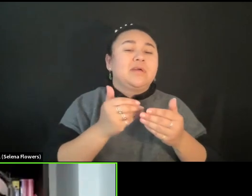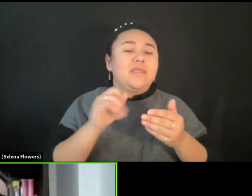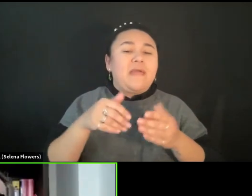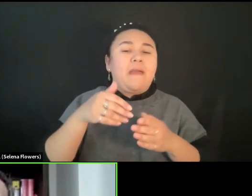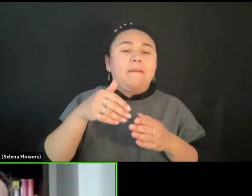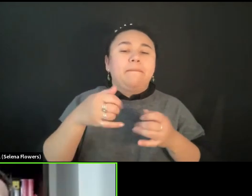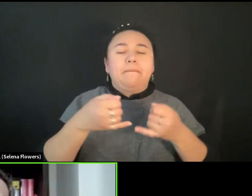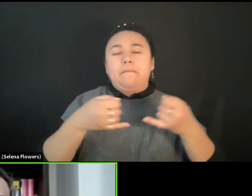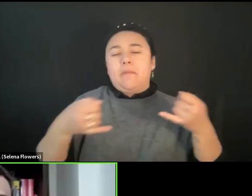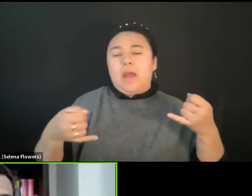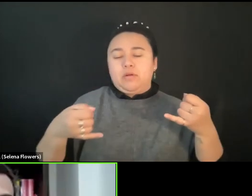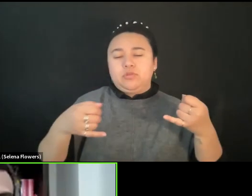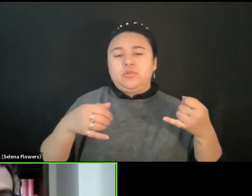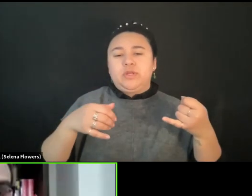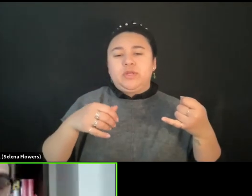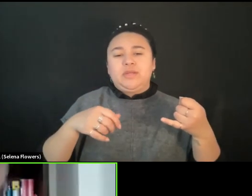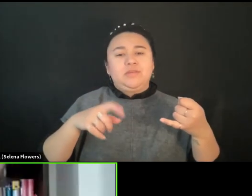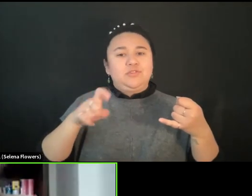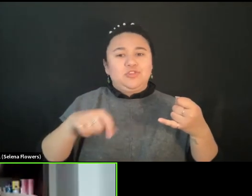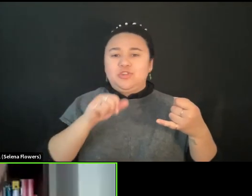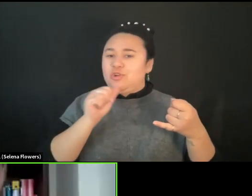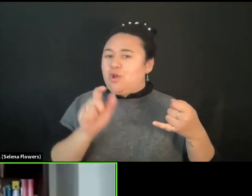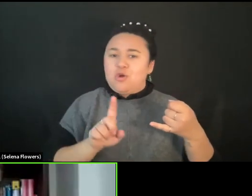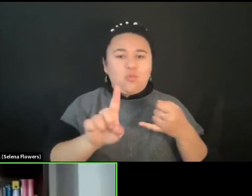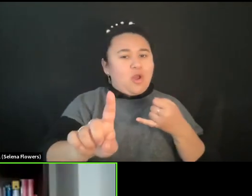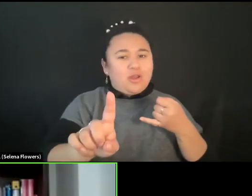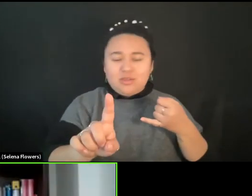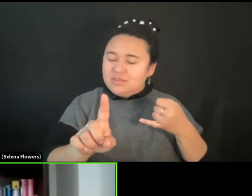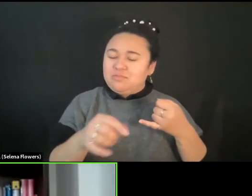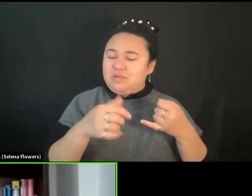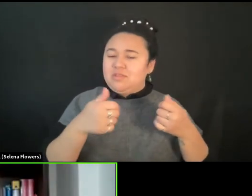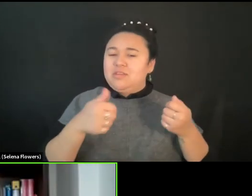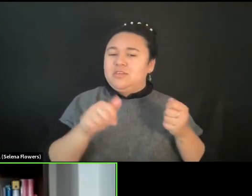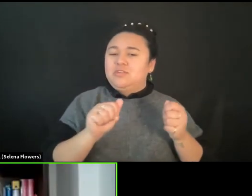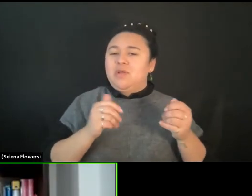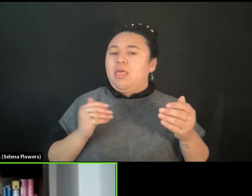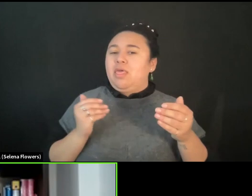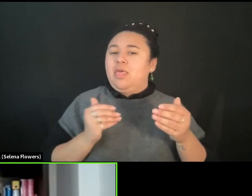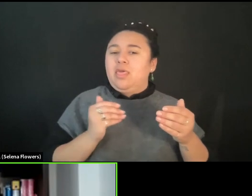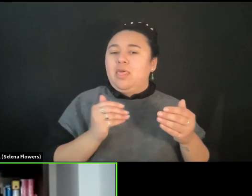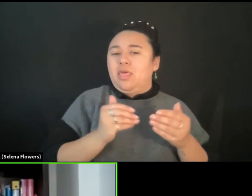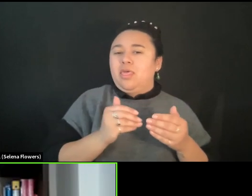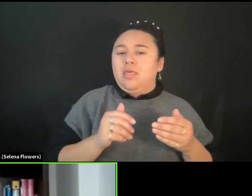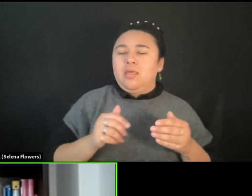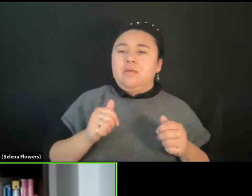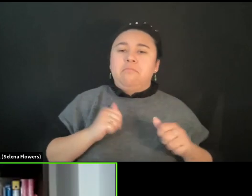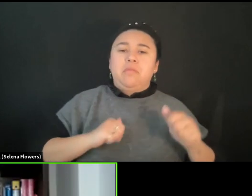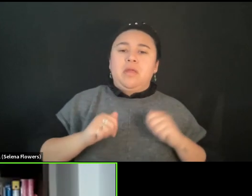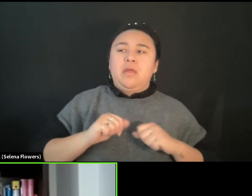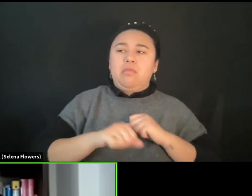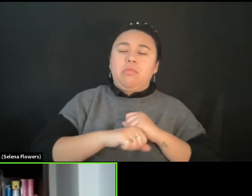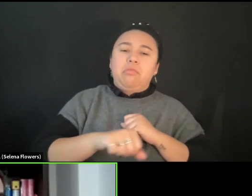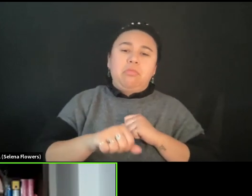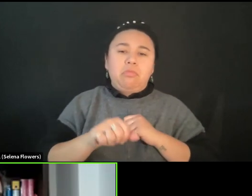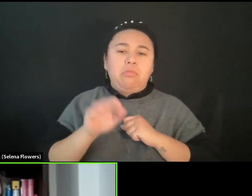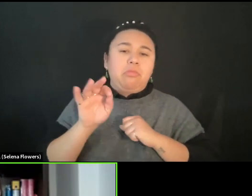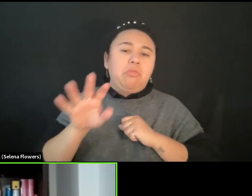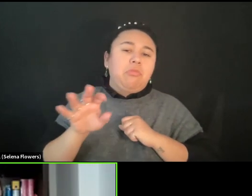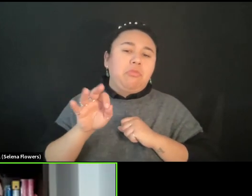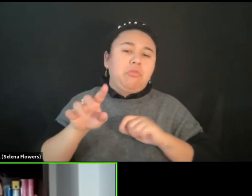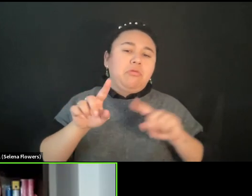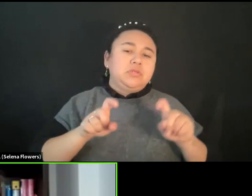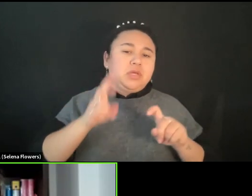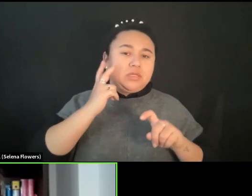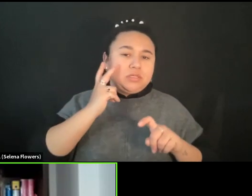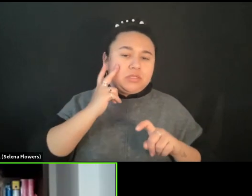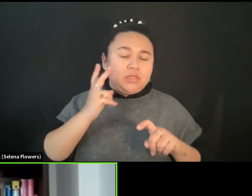you are not allowed to cross. But in the past six months, more